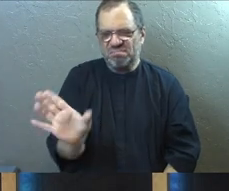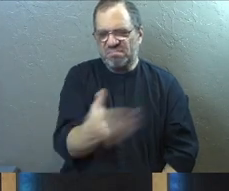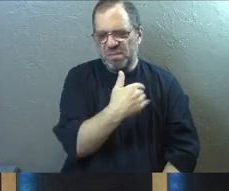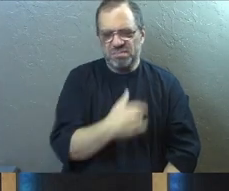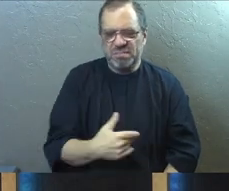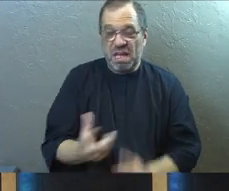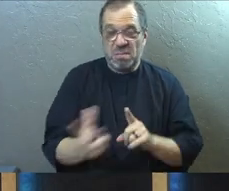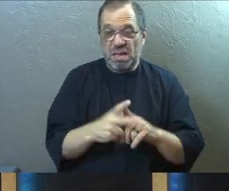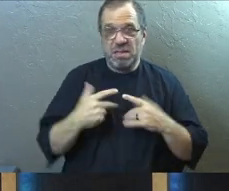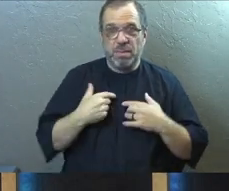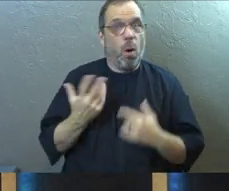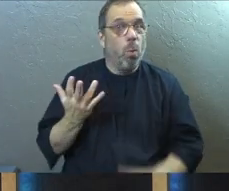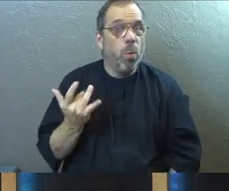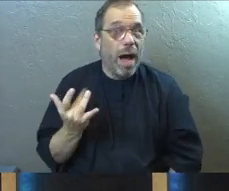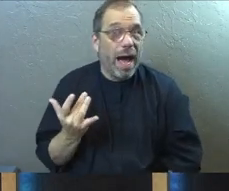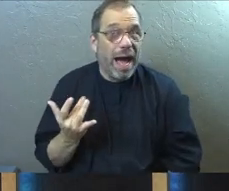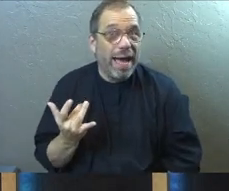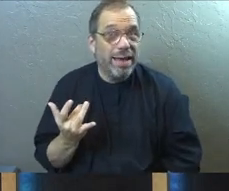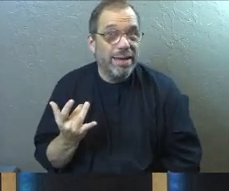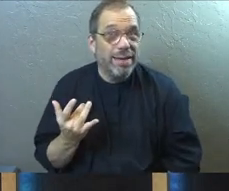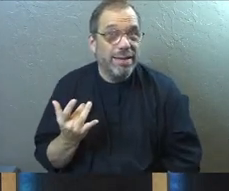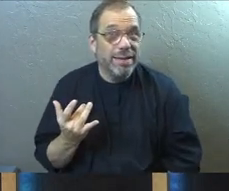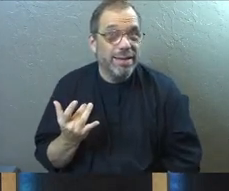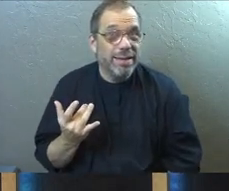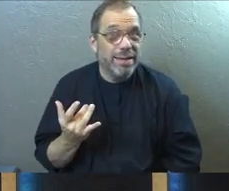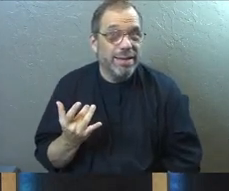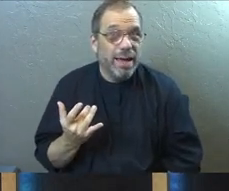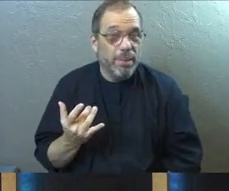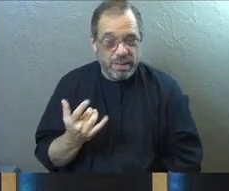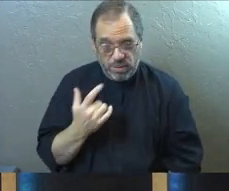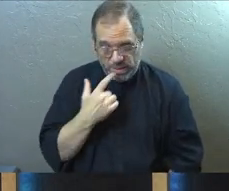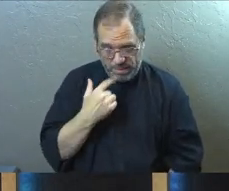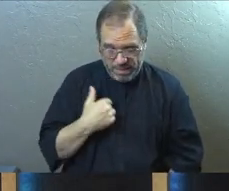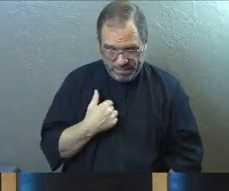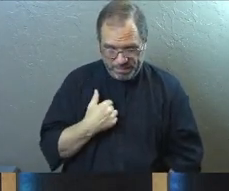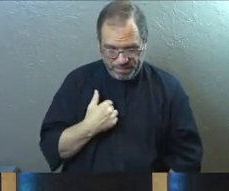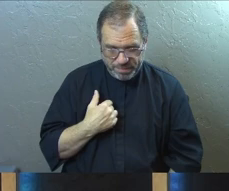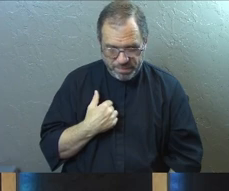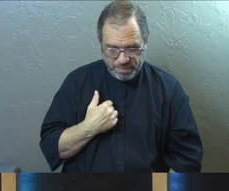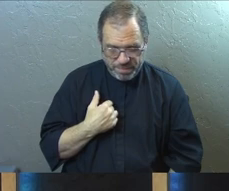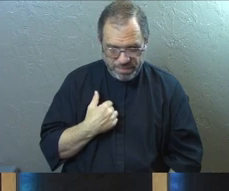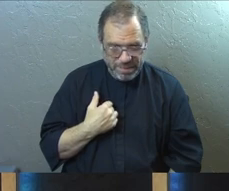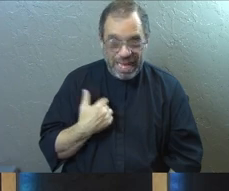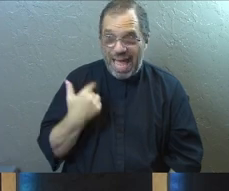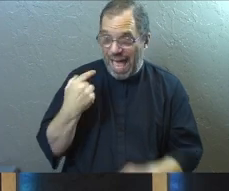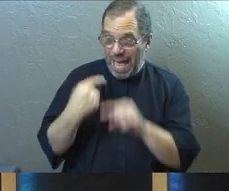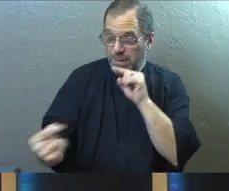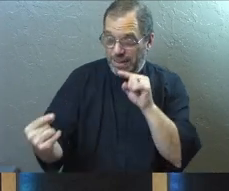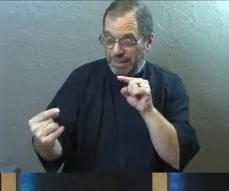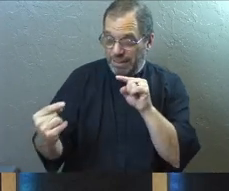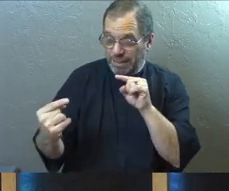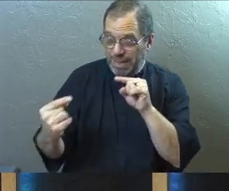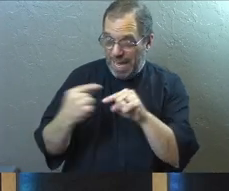applies to us. Why? Because we say this to ourselves, I don't have any enemies.